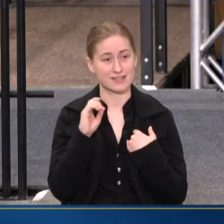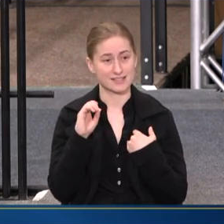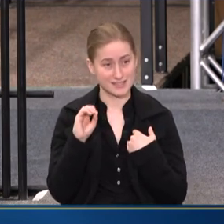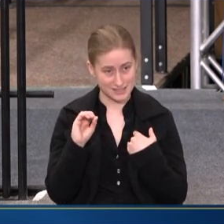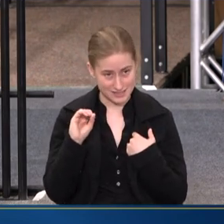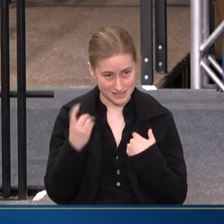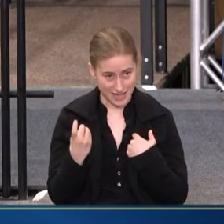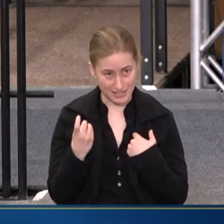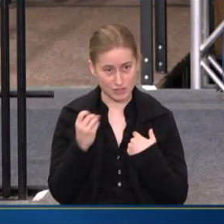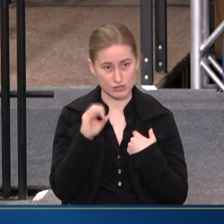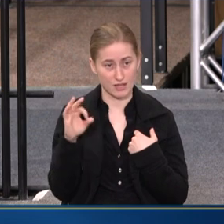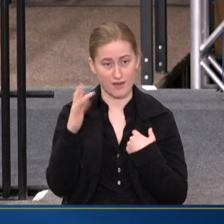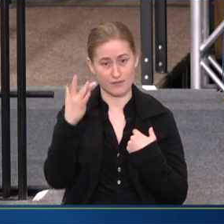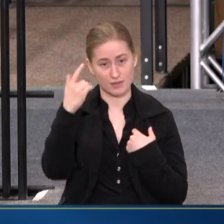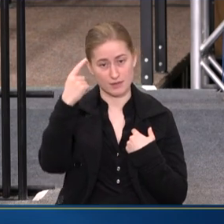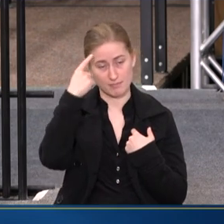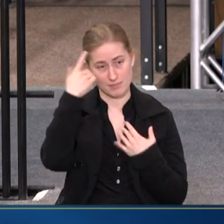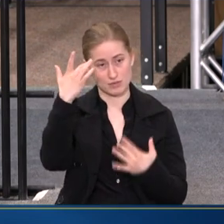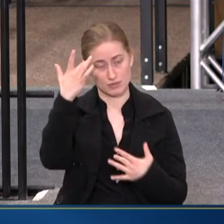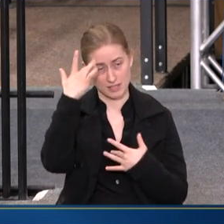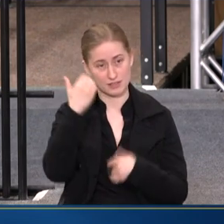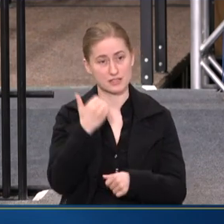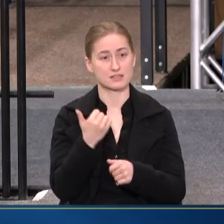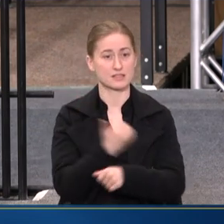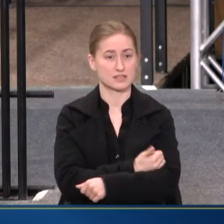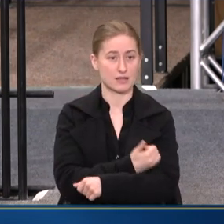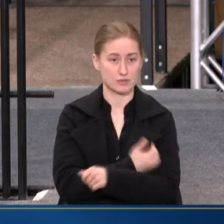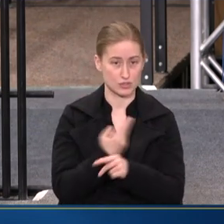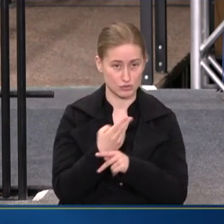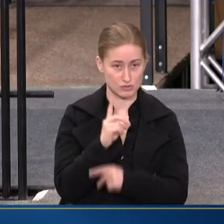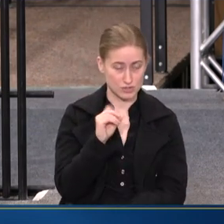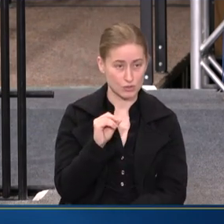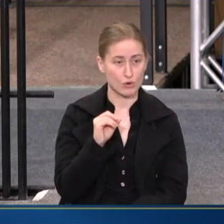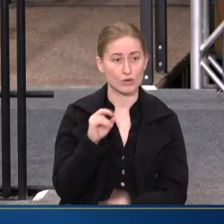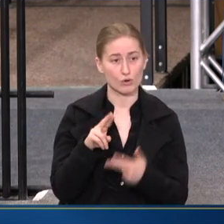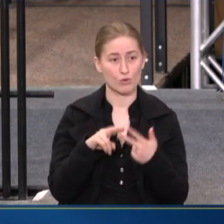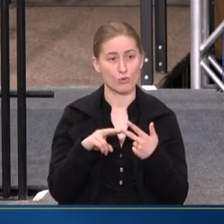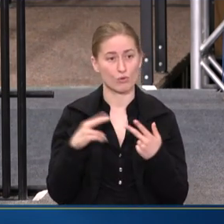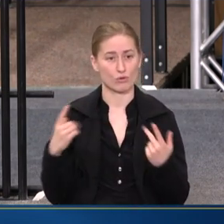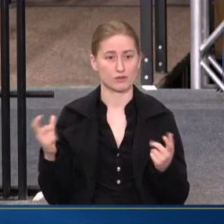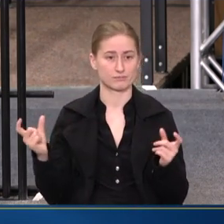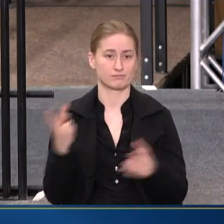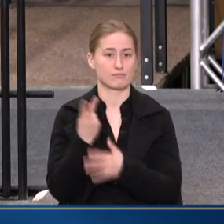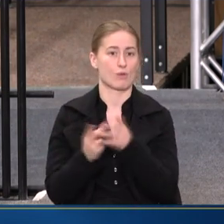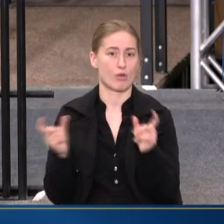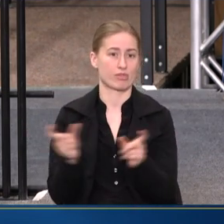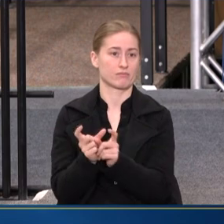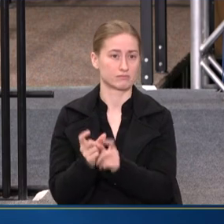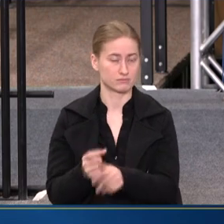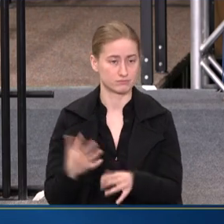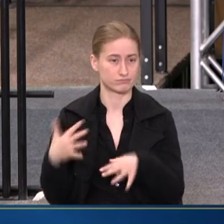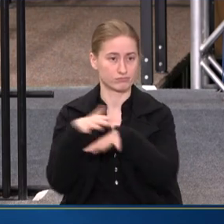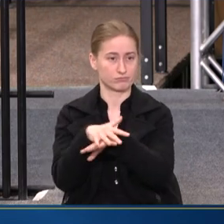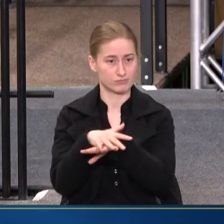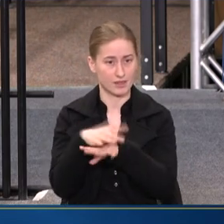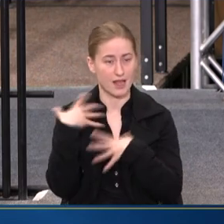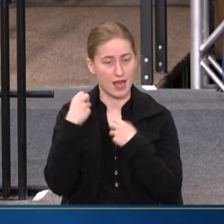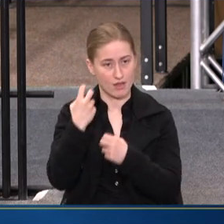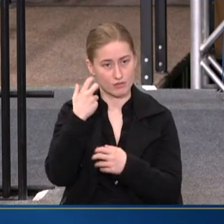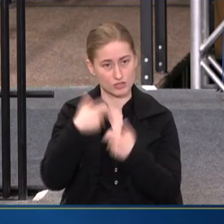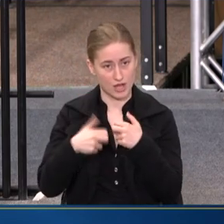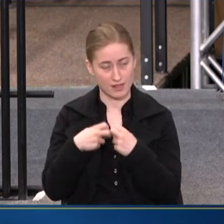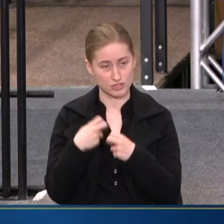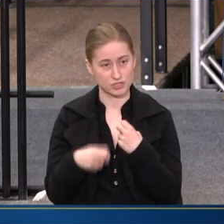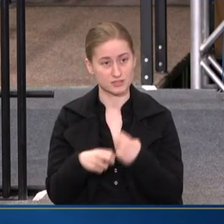of mental illness, substance abuse disorder, or co-occurring health challenges. As of